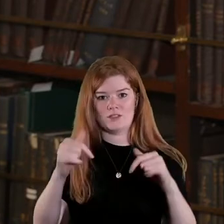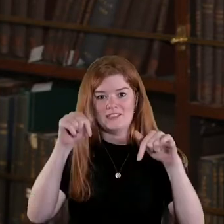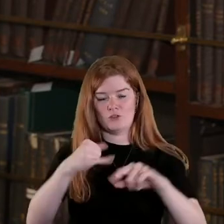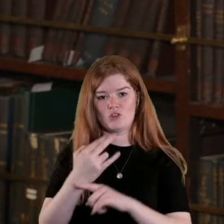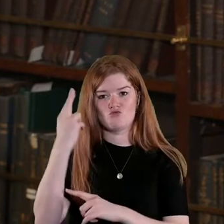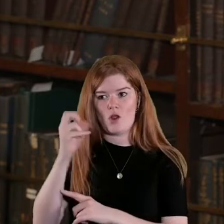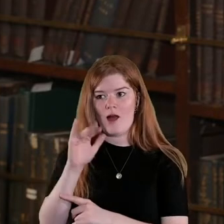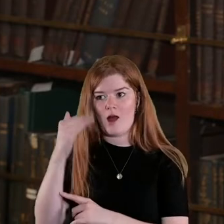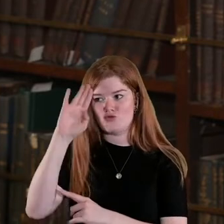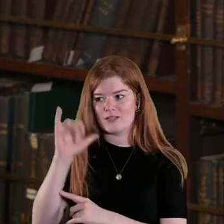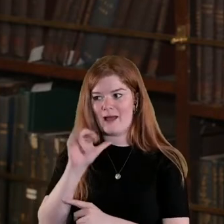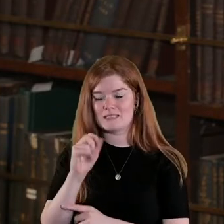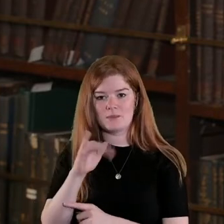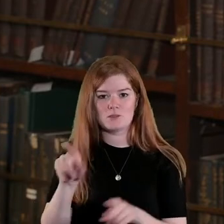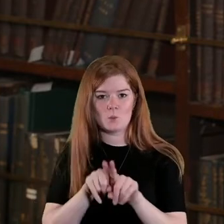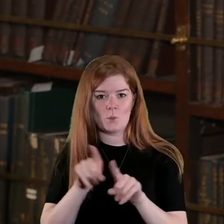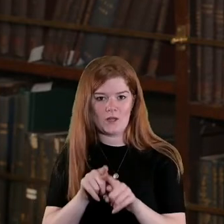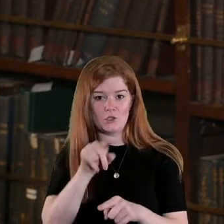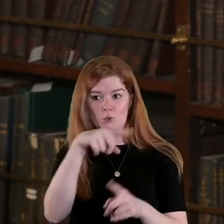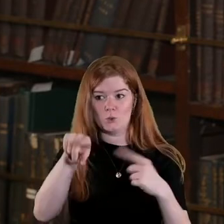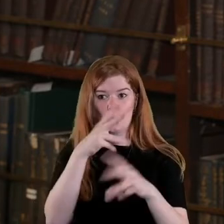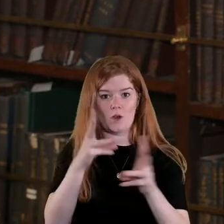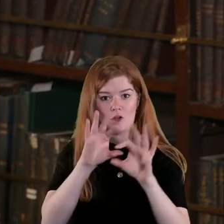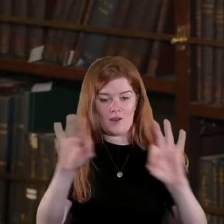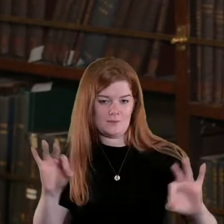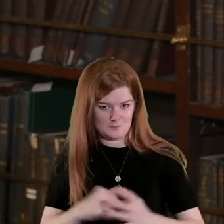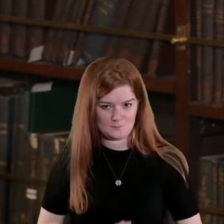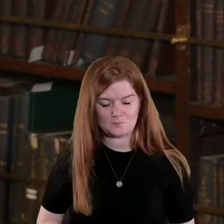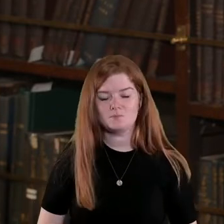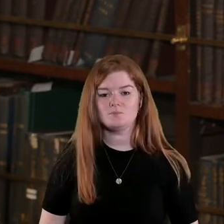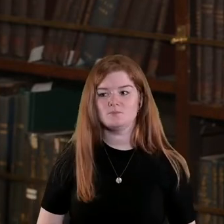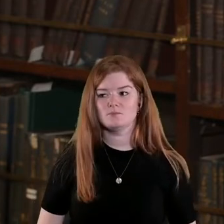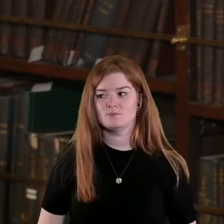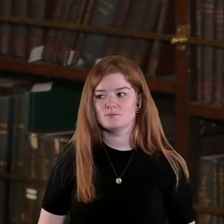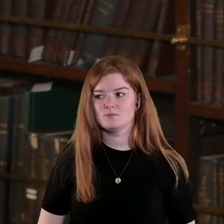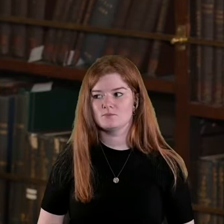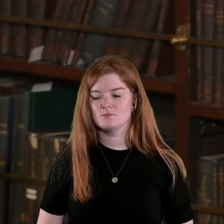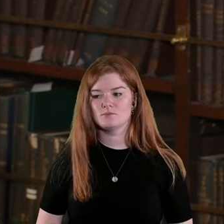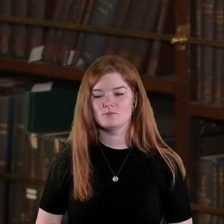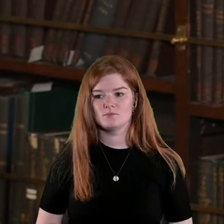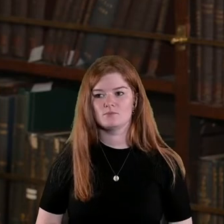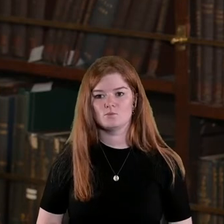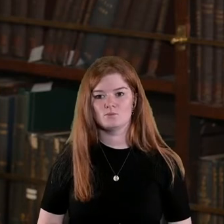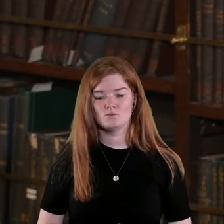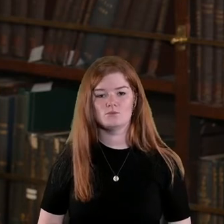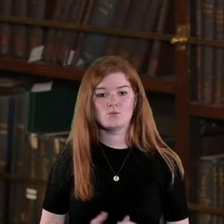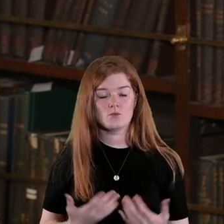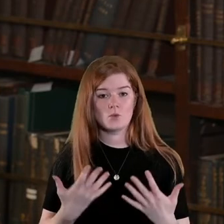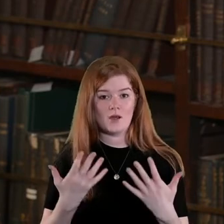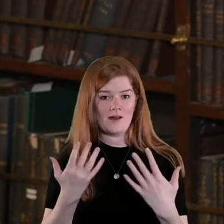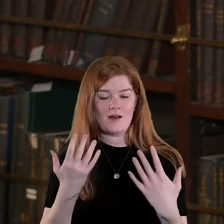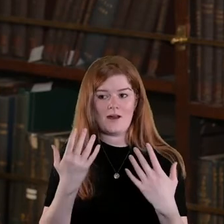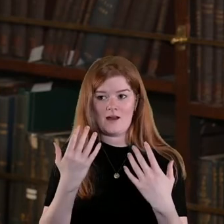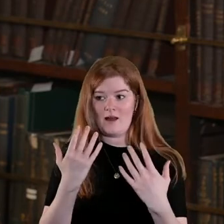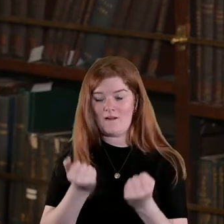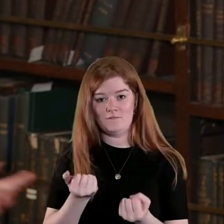Royal Irish Academy and also you watching at home and online So we've had an introduction to